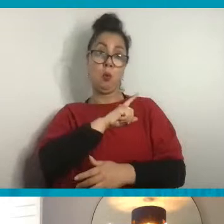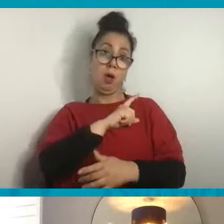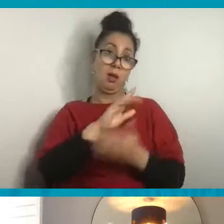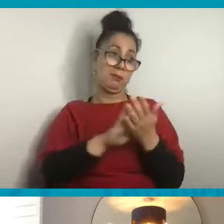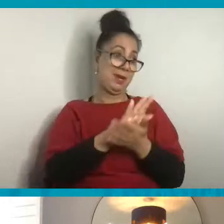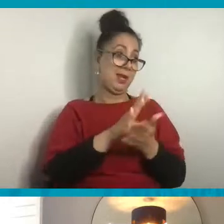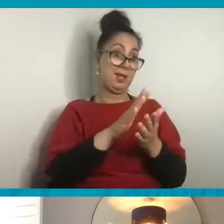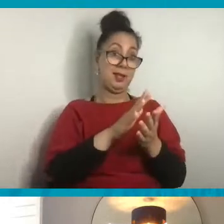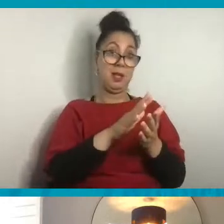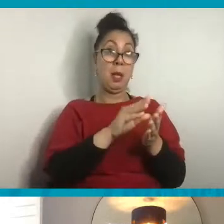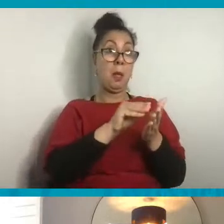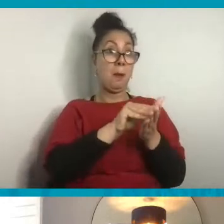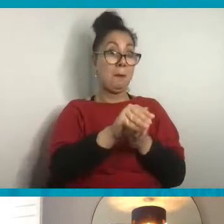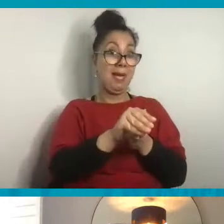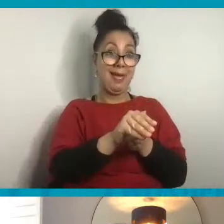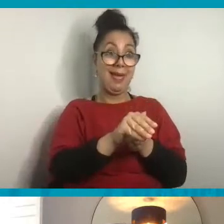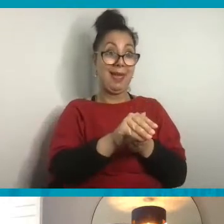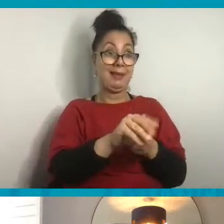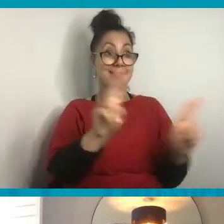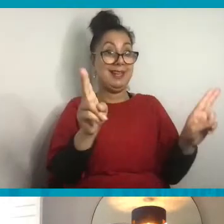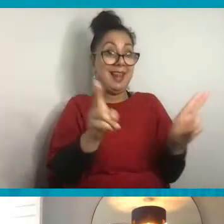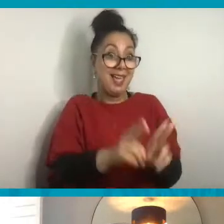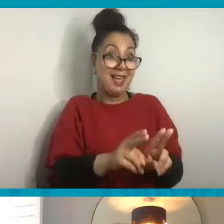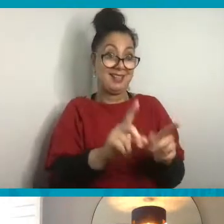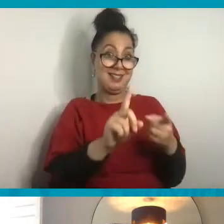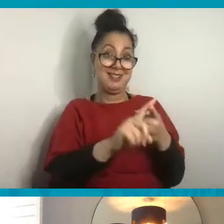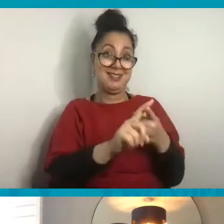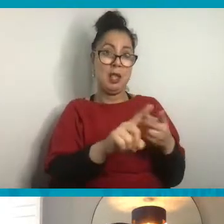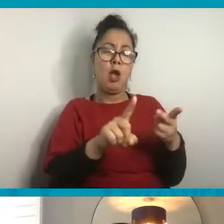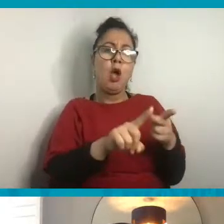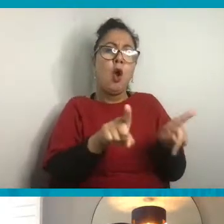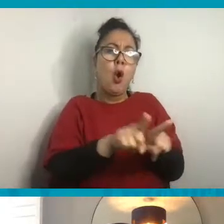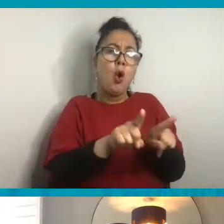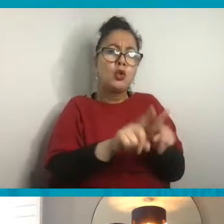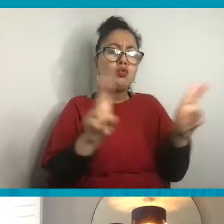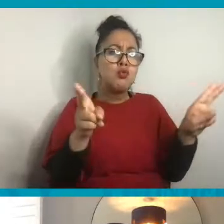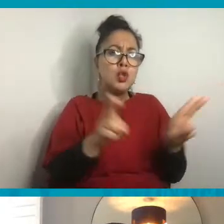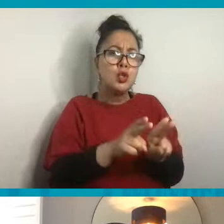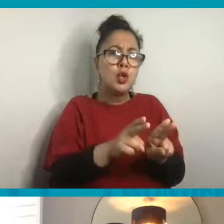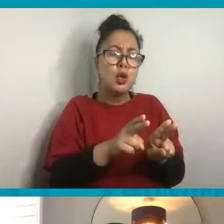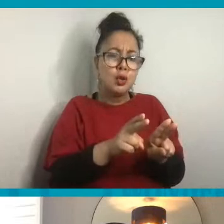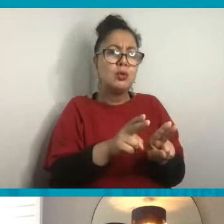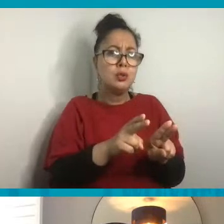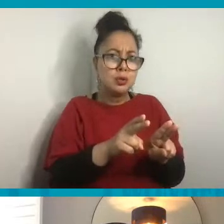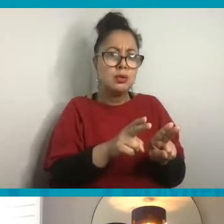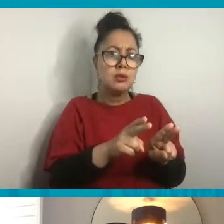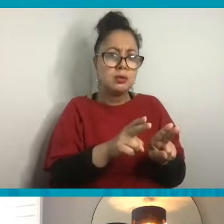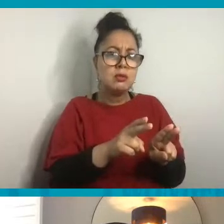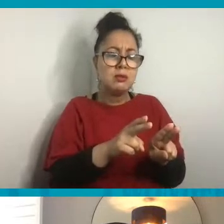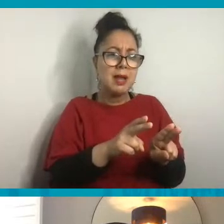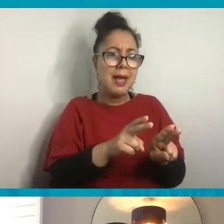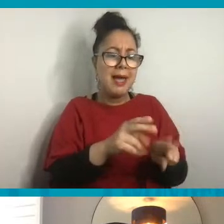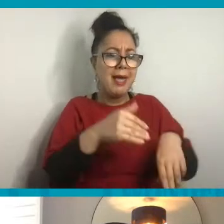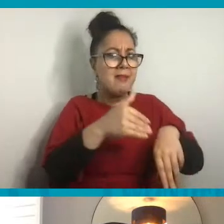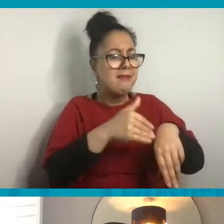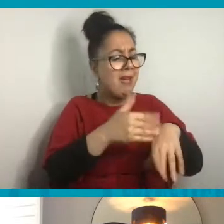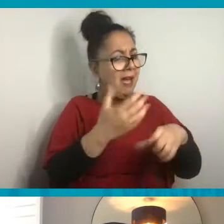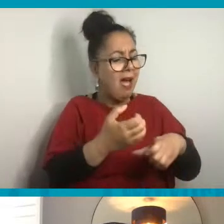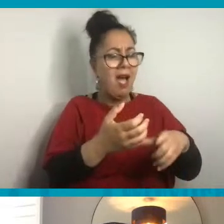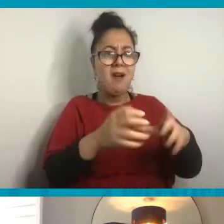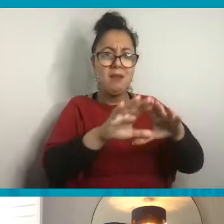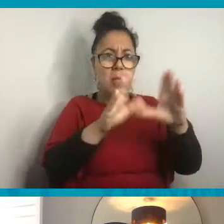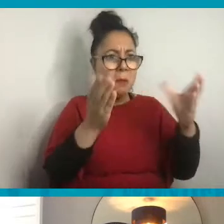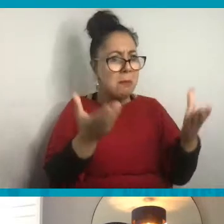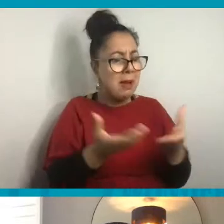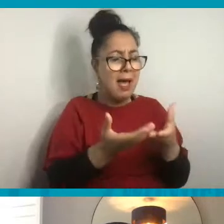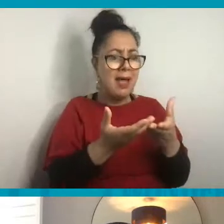your energy bill at home, but also to reduce the impact we have on the planet. So by using